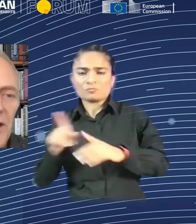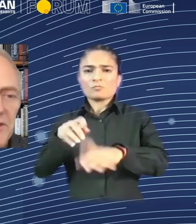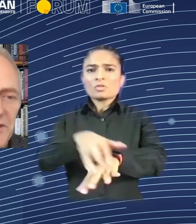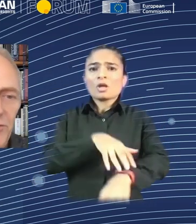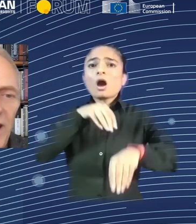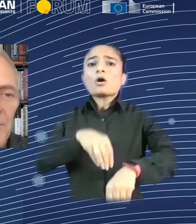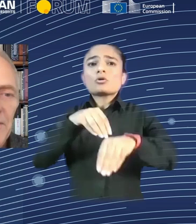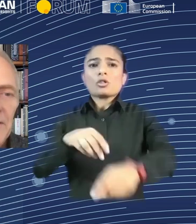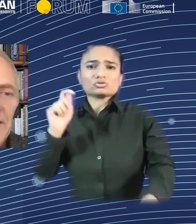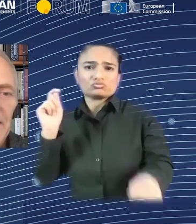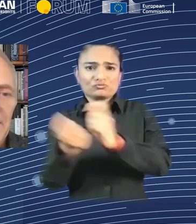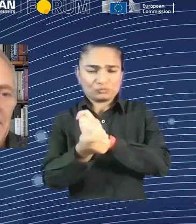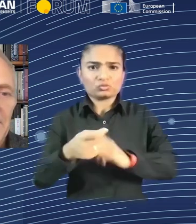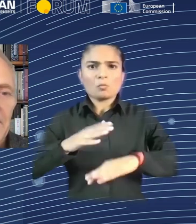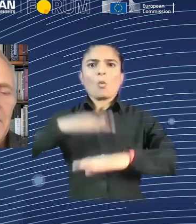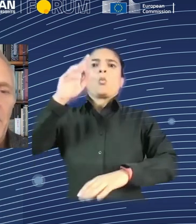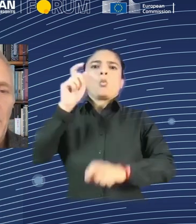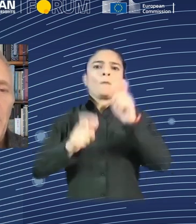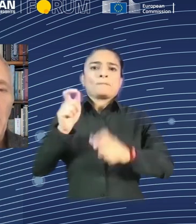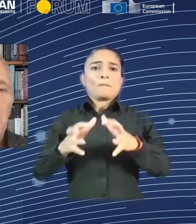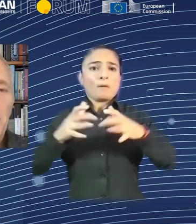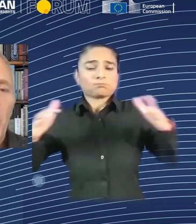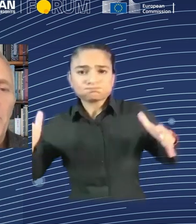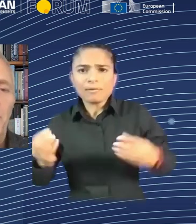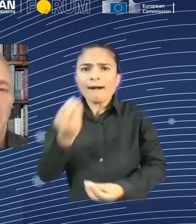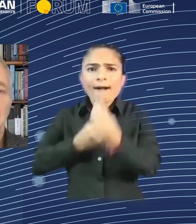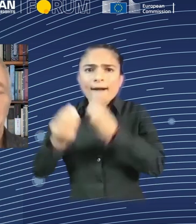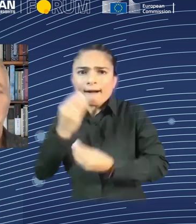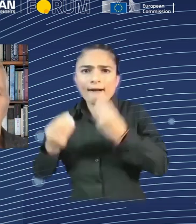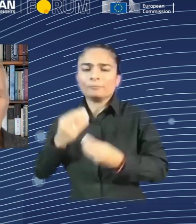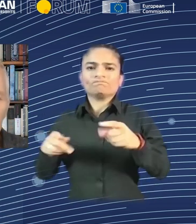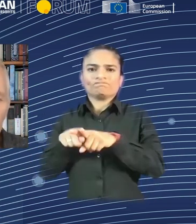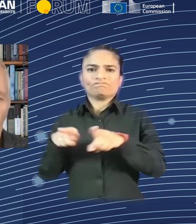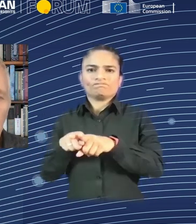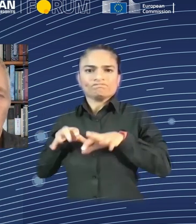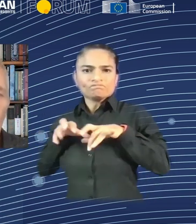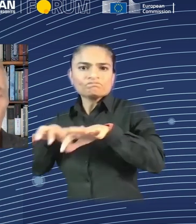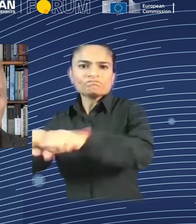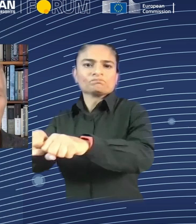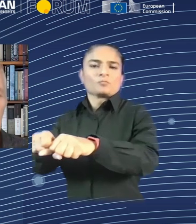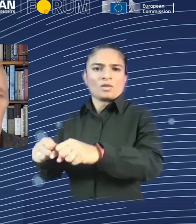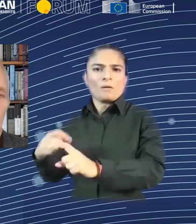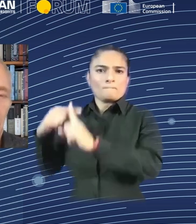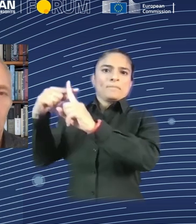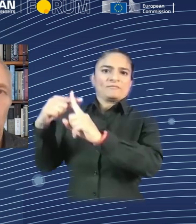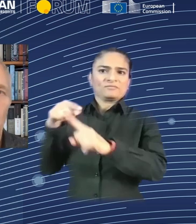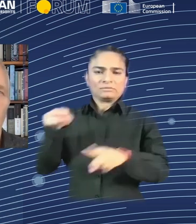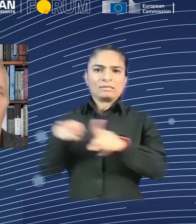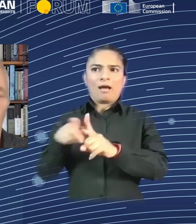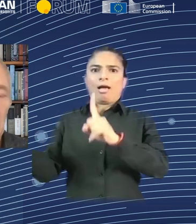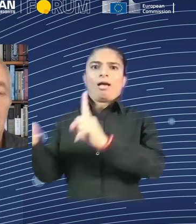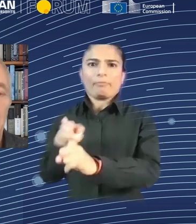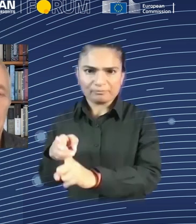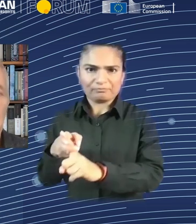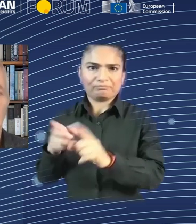called Malthus's trap. So as a result of this, as Brad talks about in his book, if you were to go